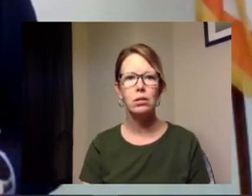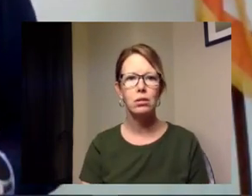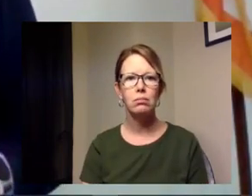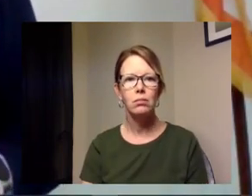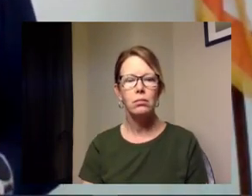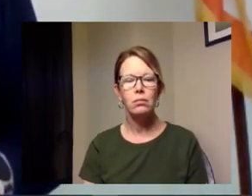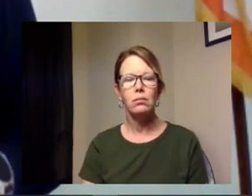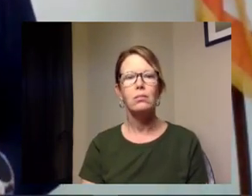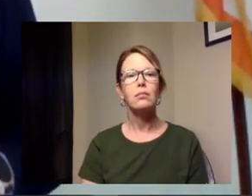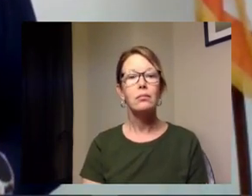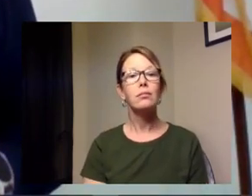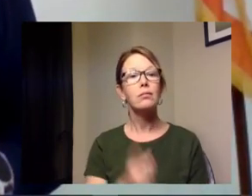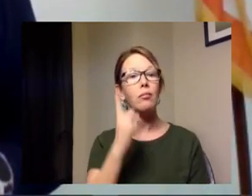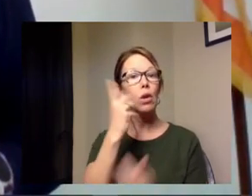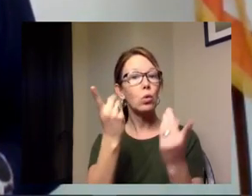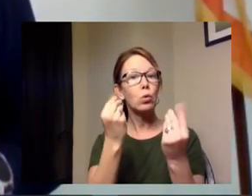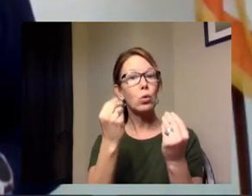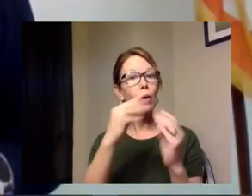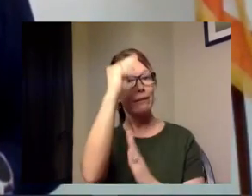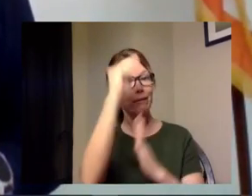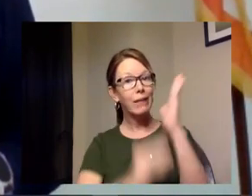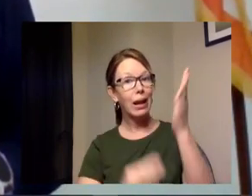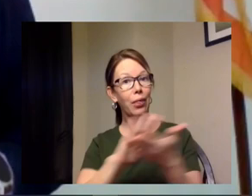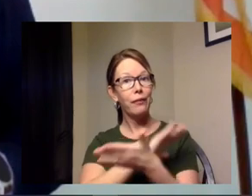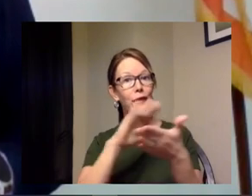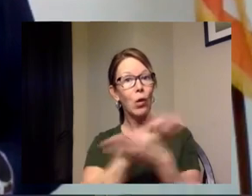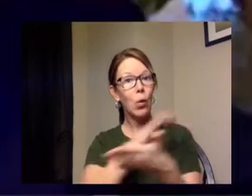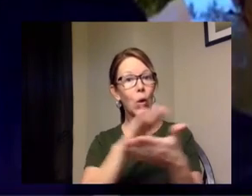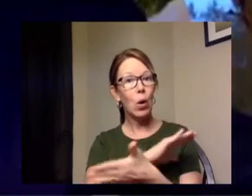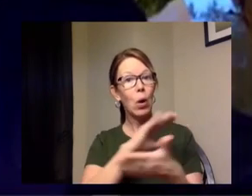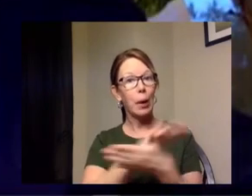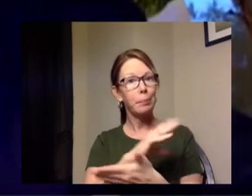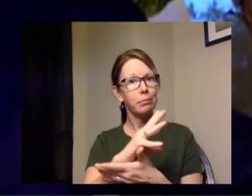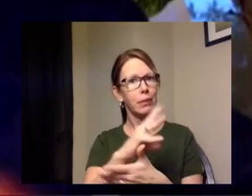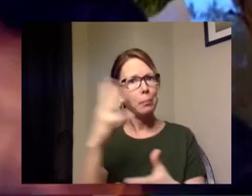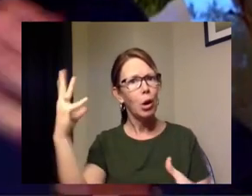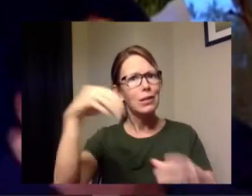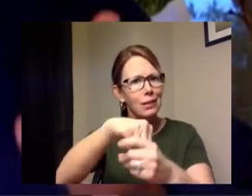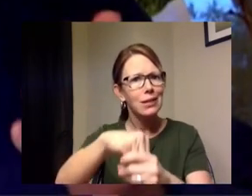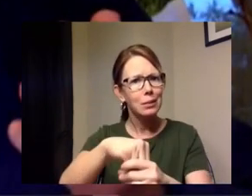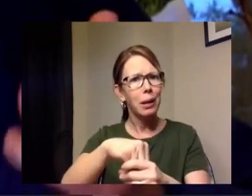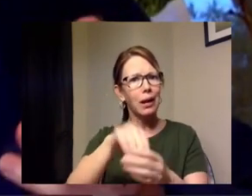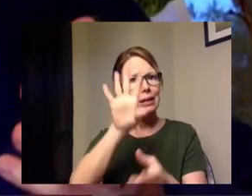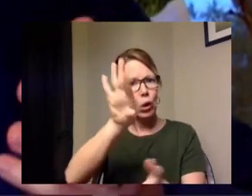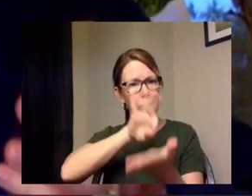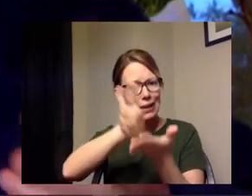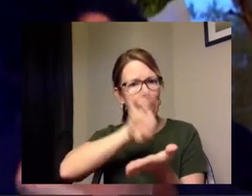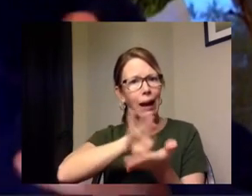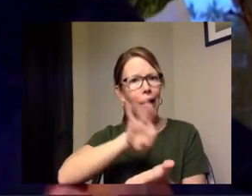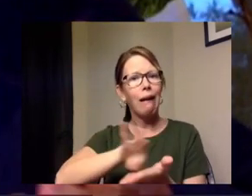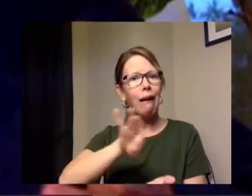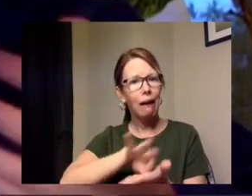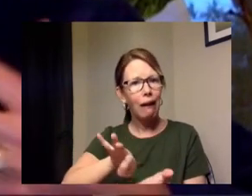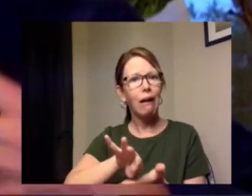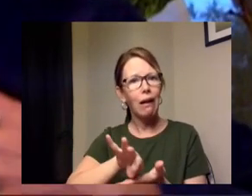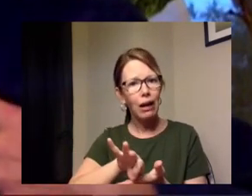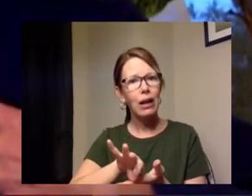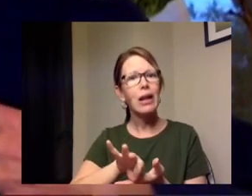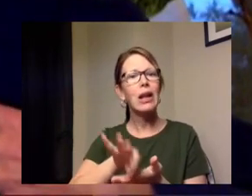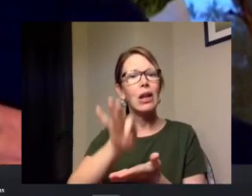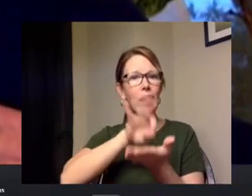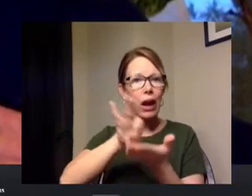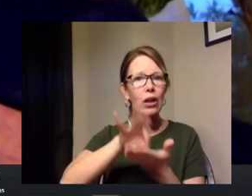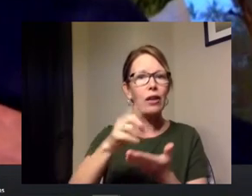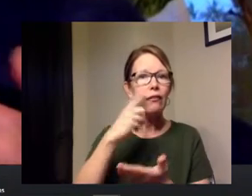can best do your part by filling out the form and participating you're counted you're accounted for your